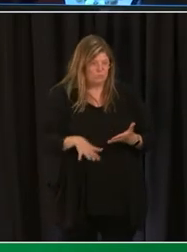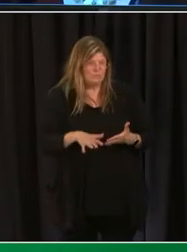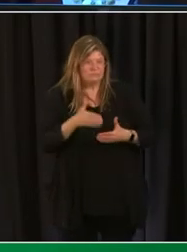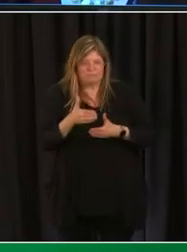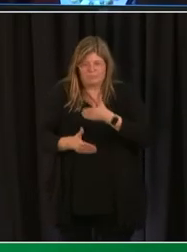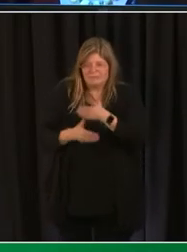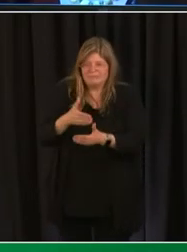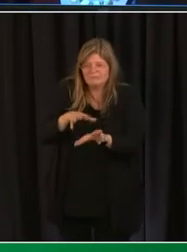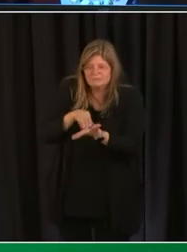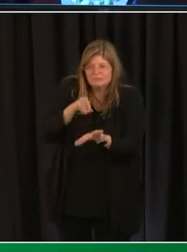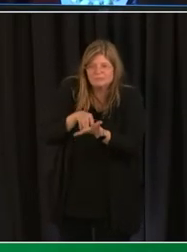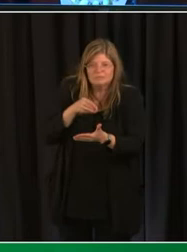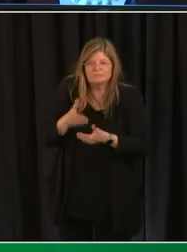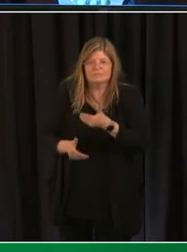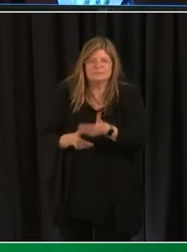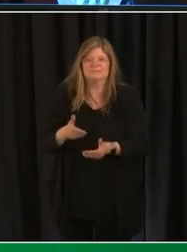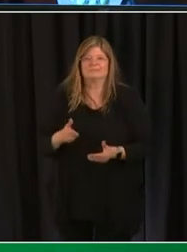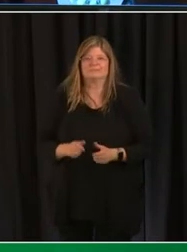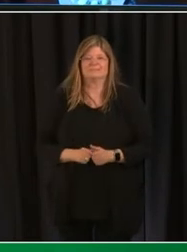slide